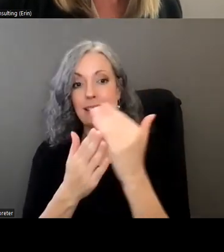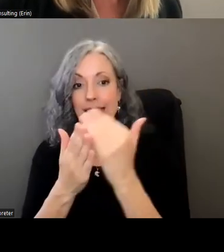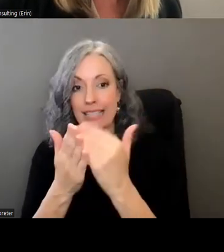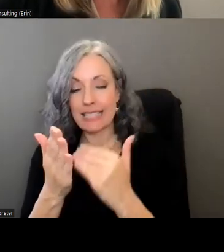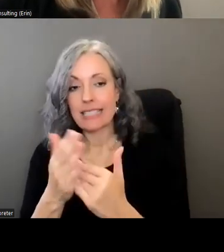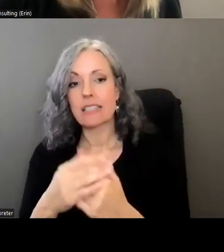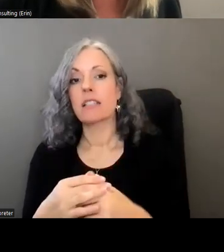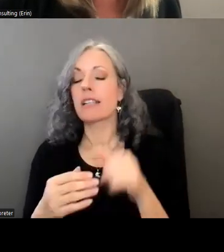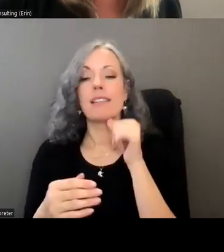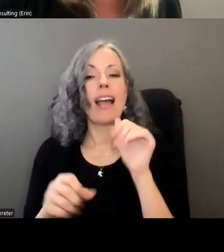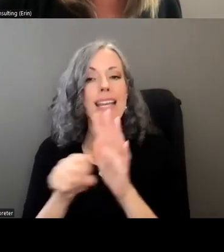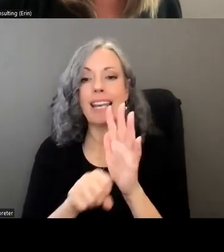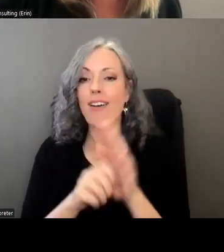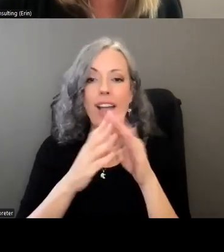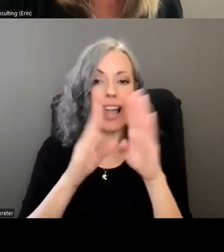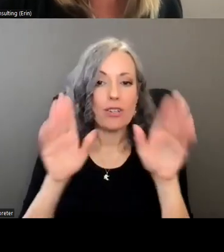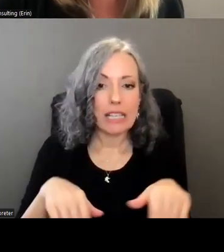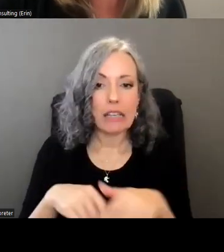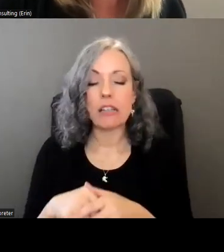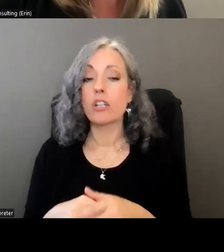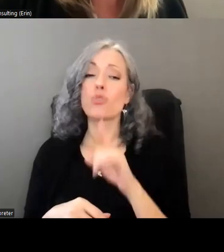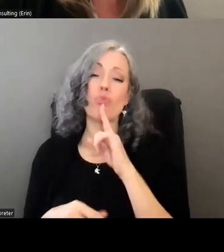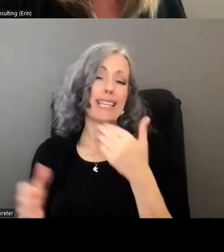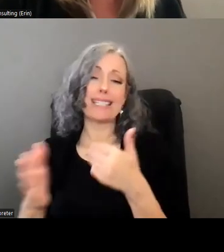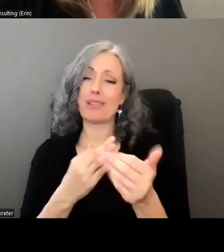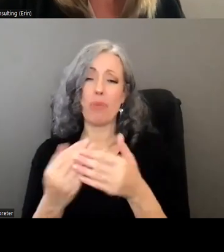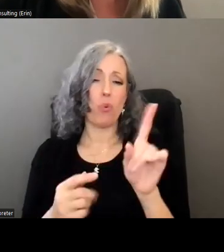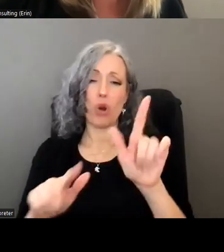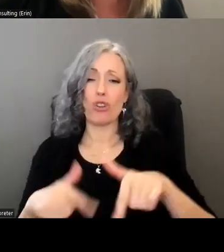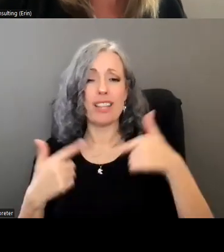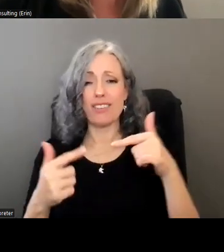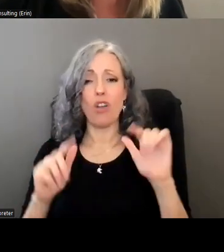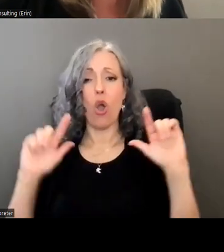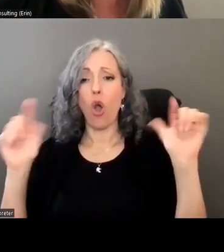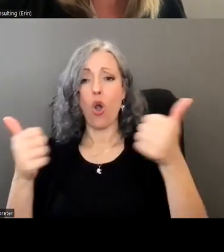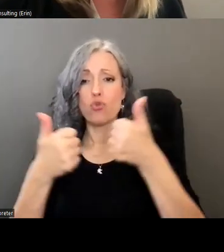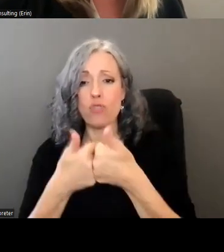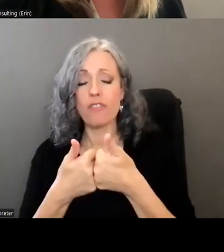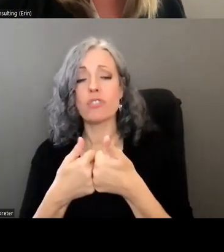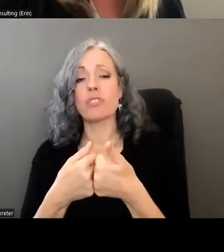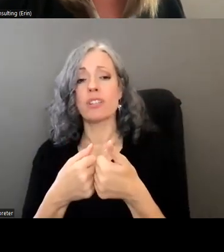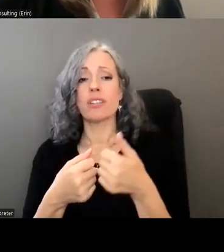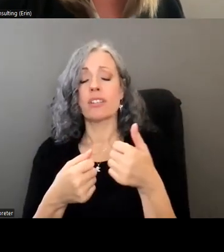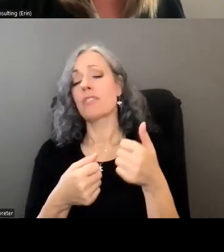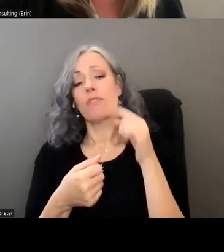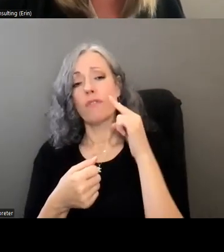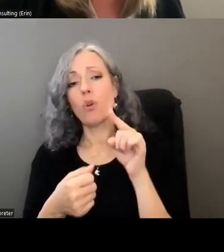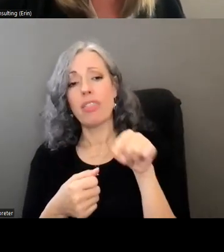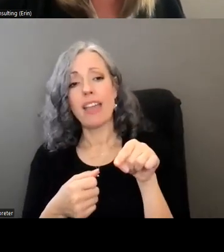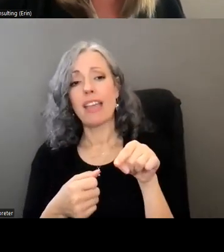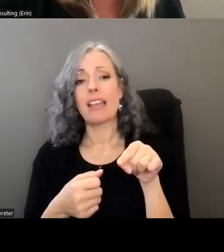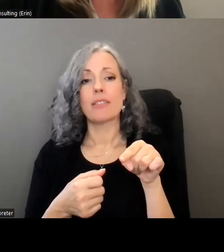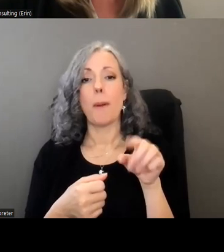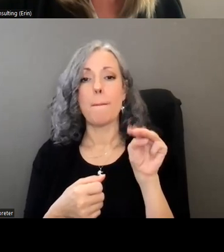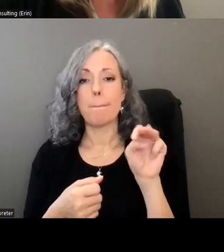and then regardless of geography all triple a's face challenges in serving migrant and underserved communities they noted lack of resources and